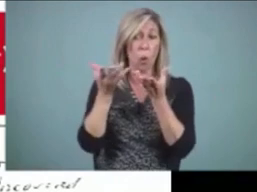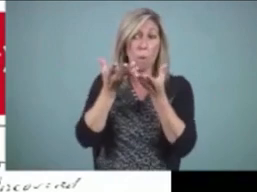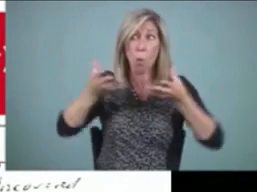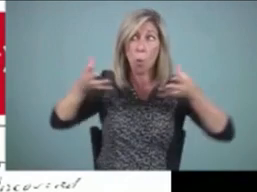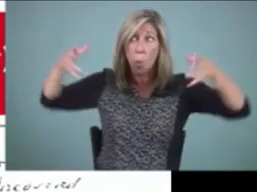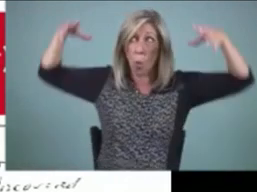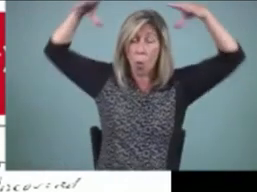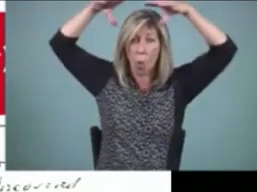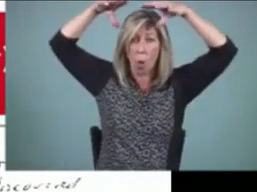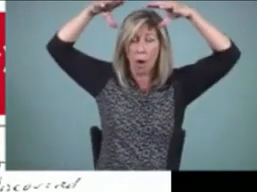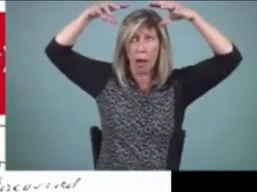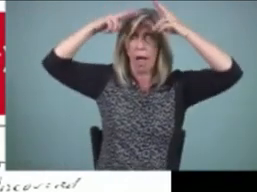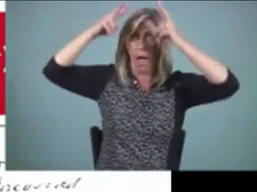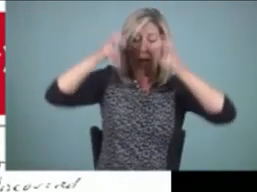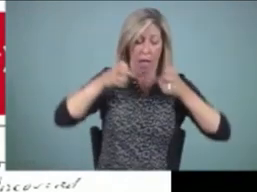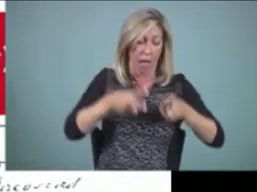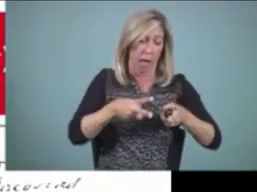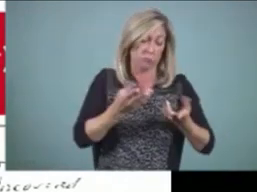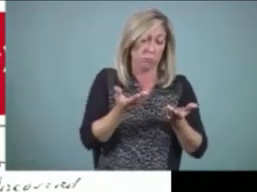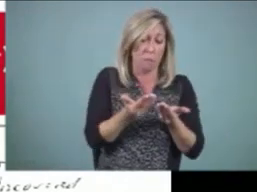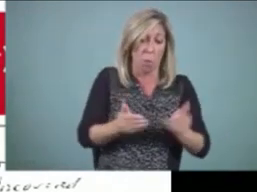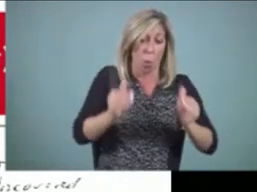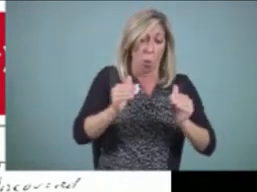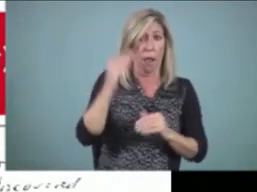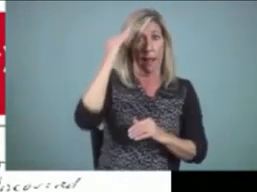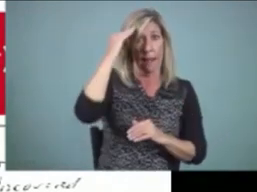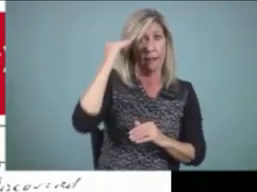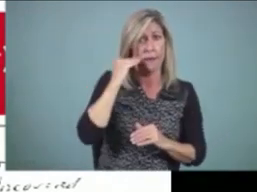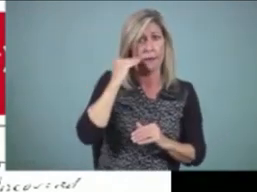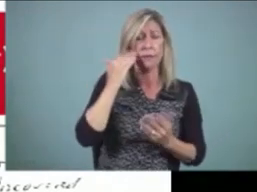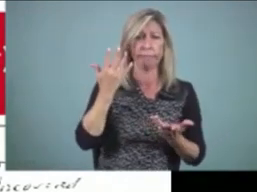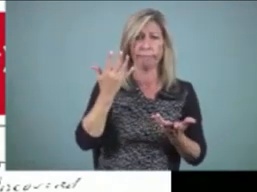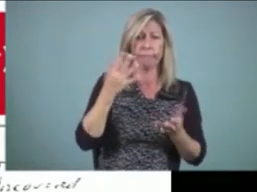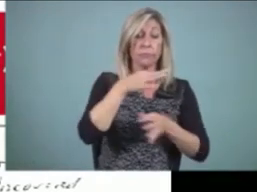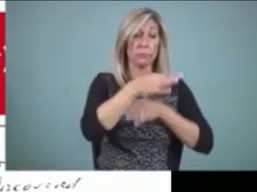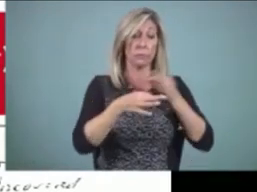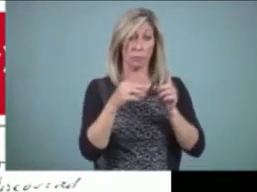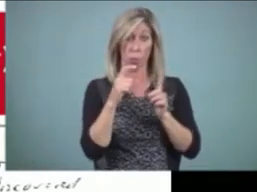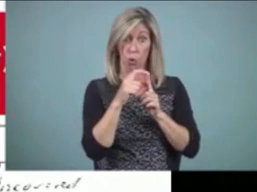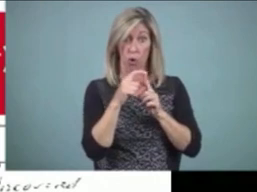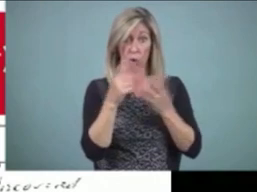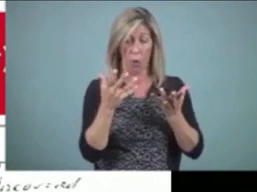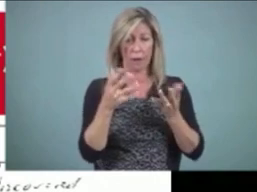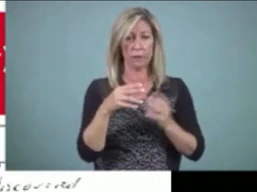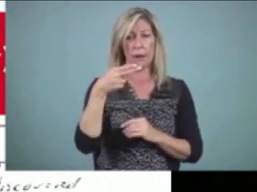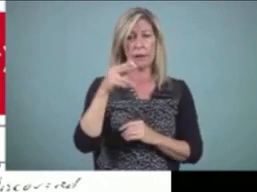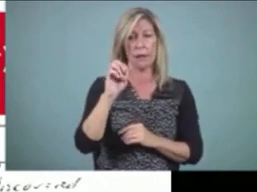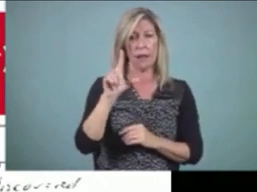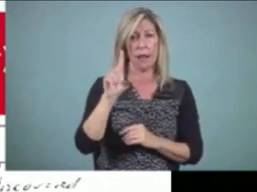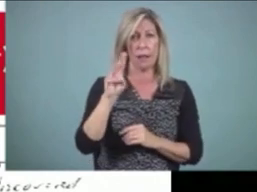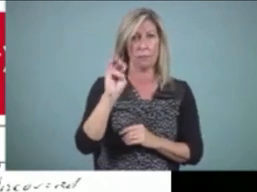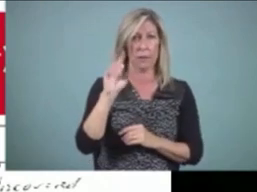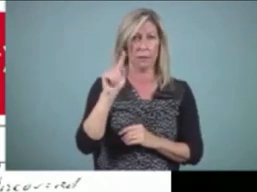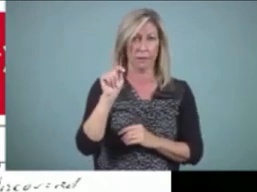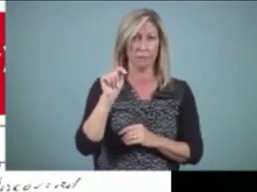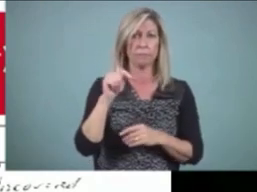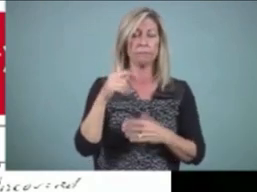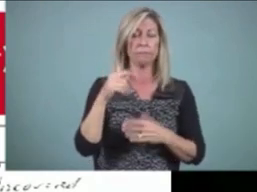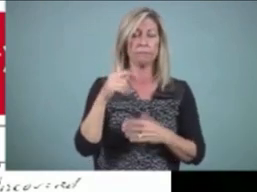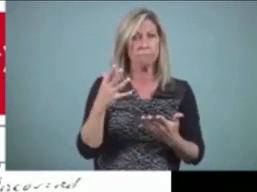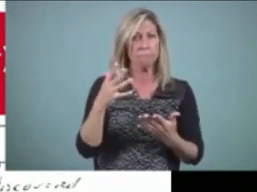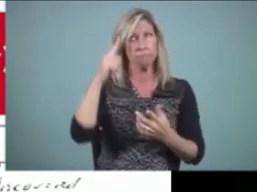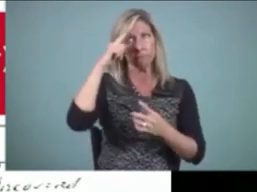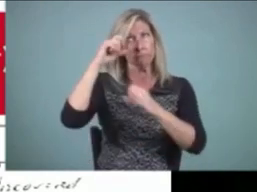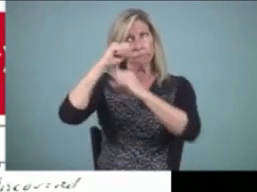can come up with is bowl head instead of the word helmet. So you can see that the challenges